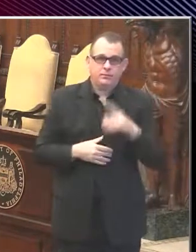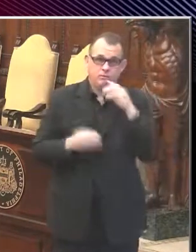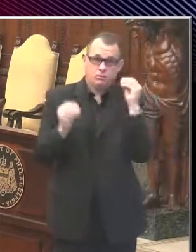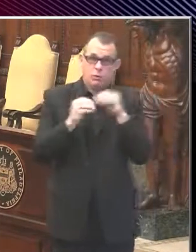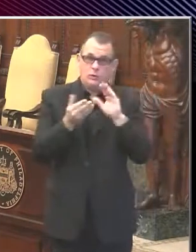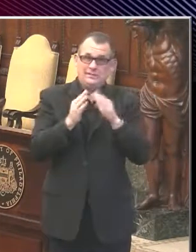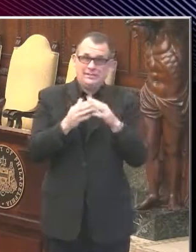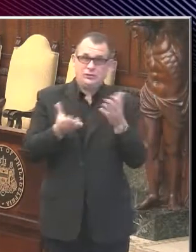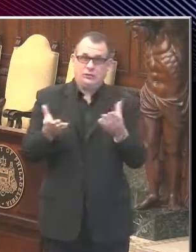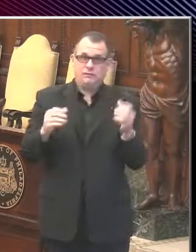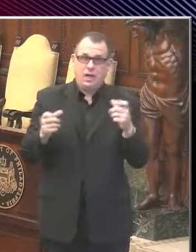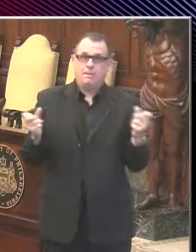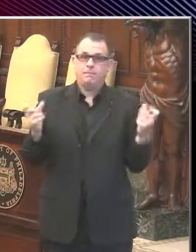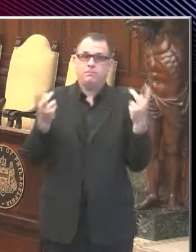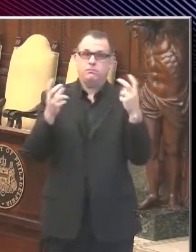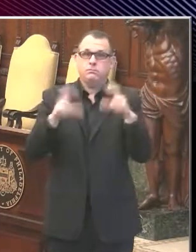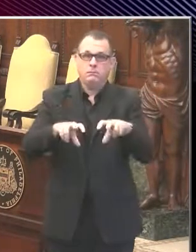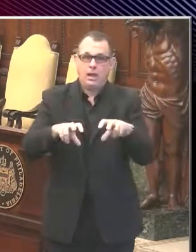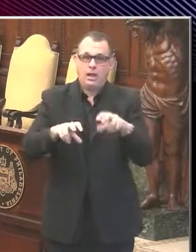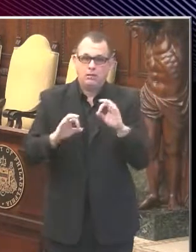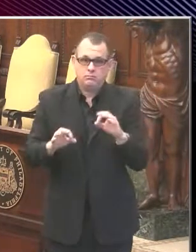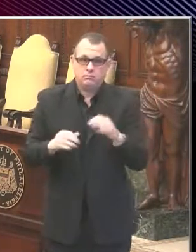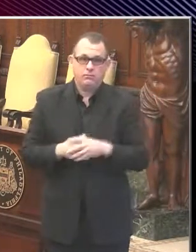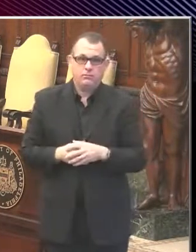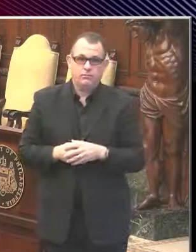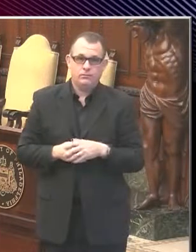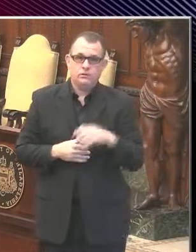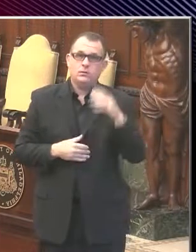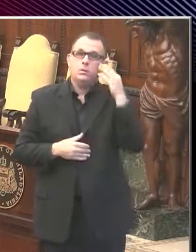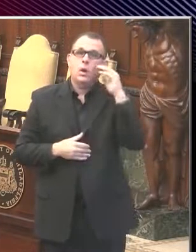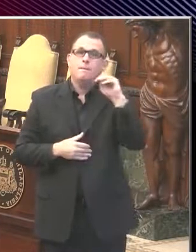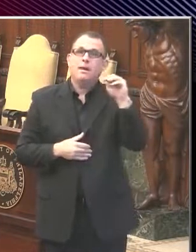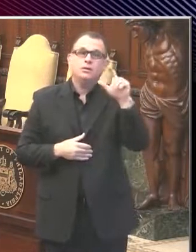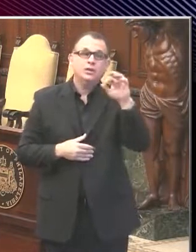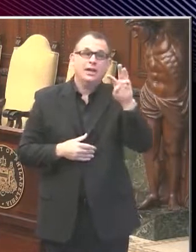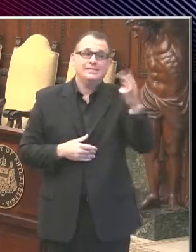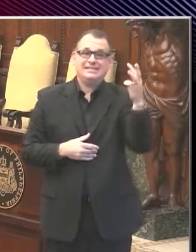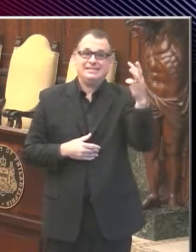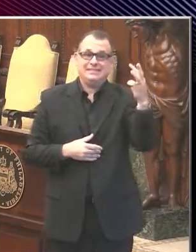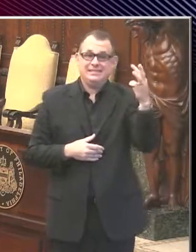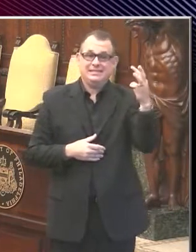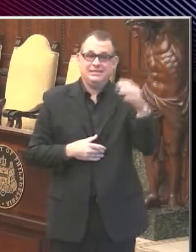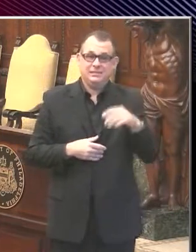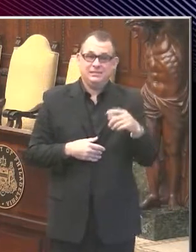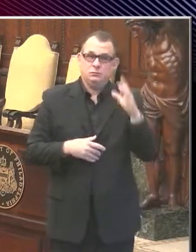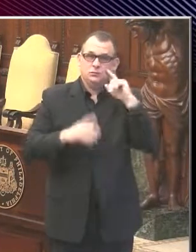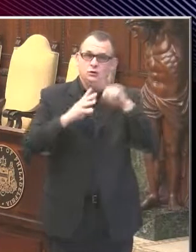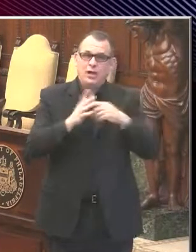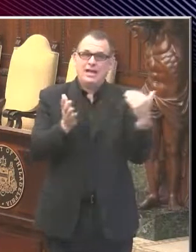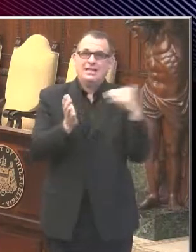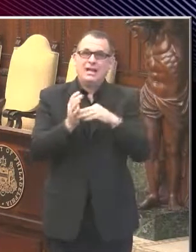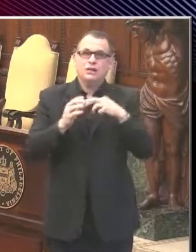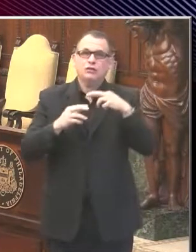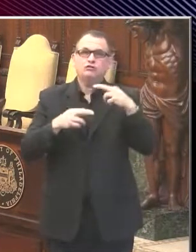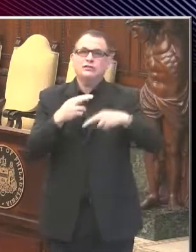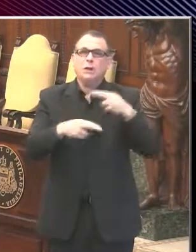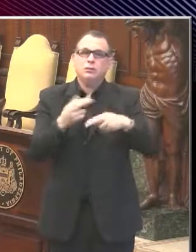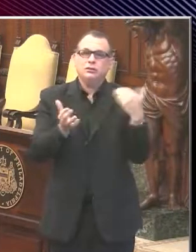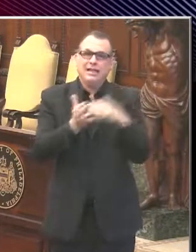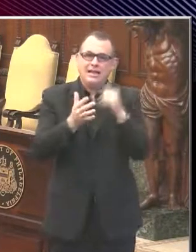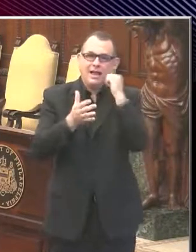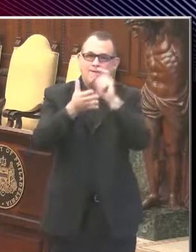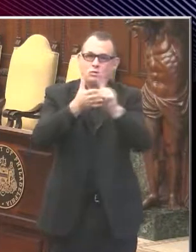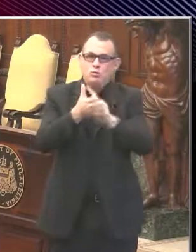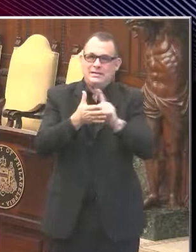I'm glad to share that effective Monday, July 6th, the streets department will resume collecting recycling every week along with the trash. So no,